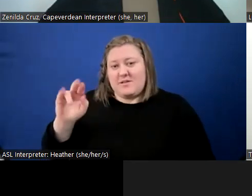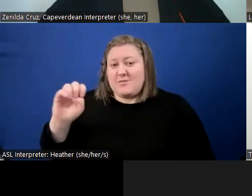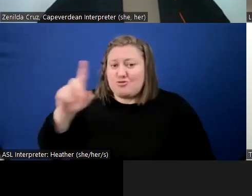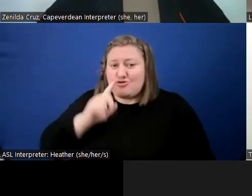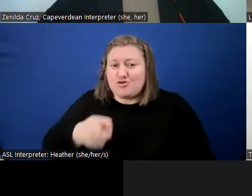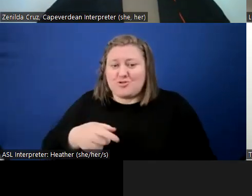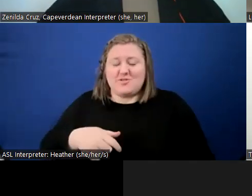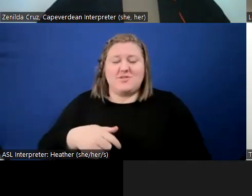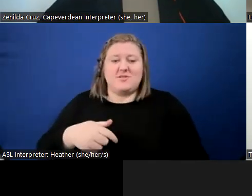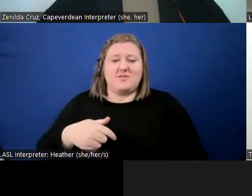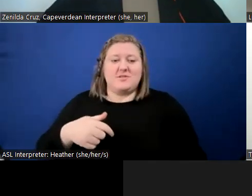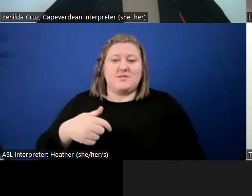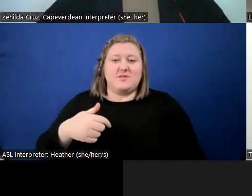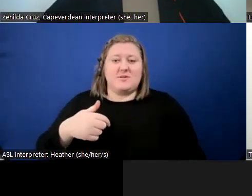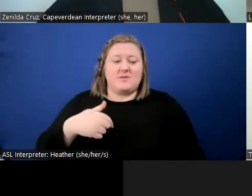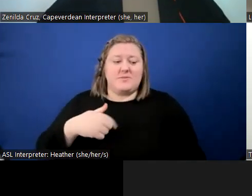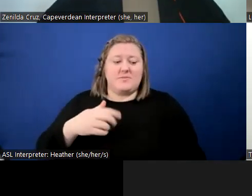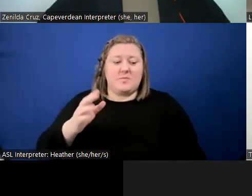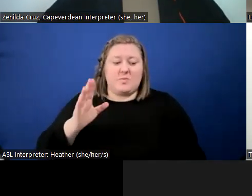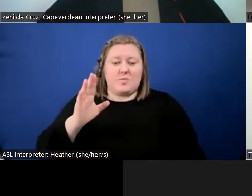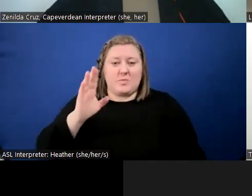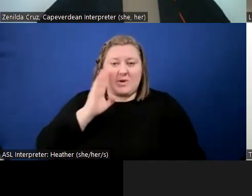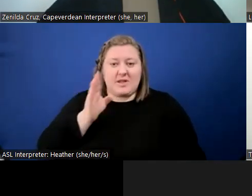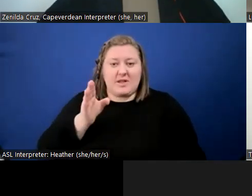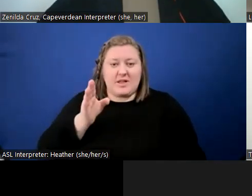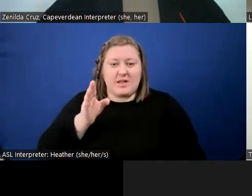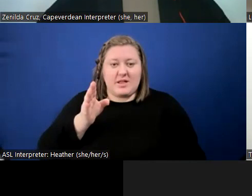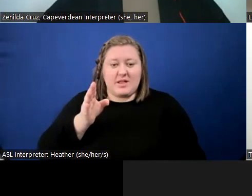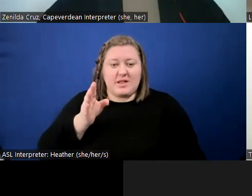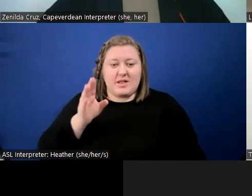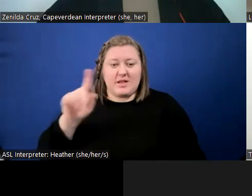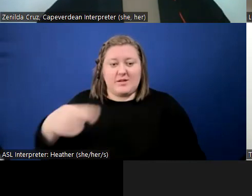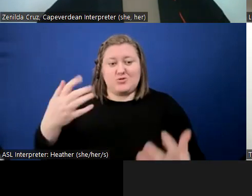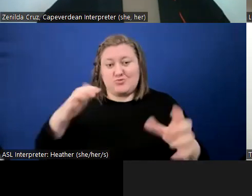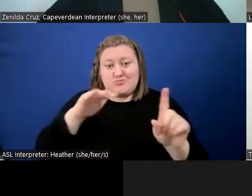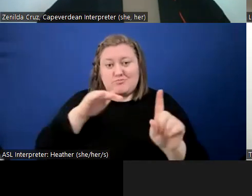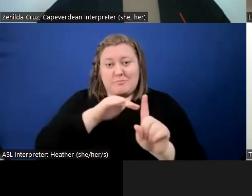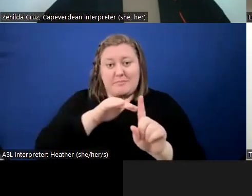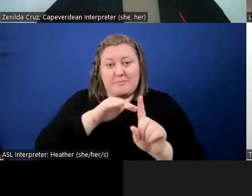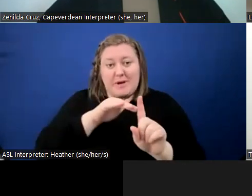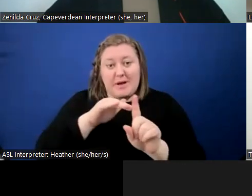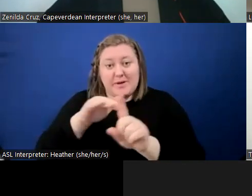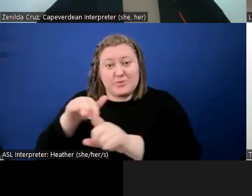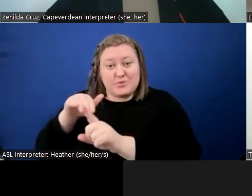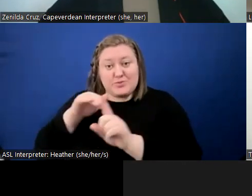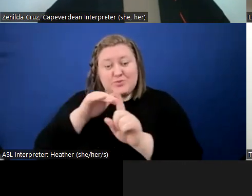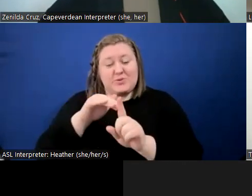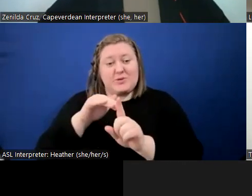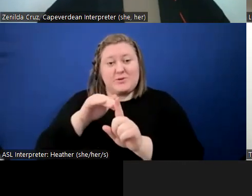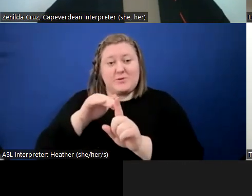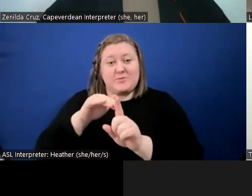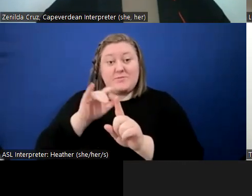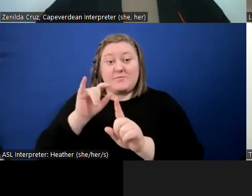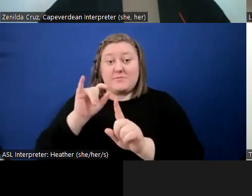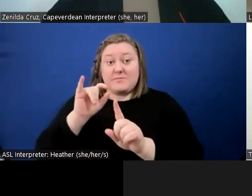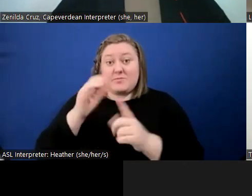Well, just remind everyone, if you wish